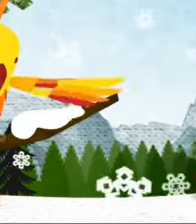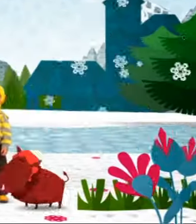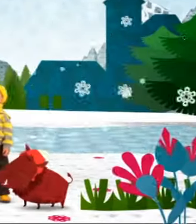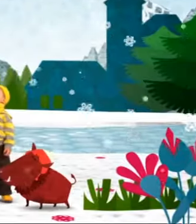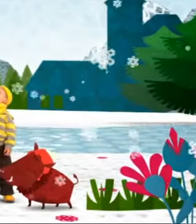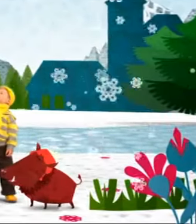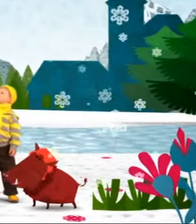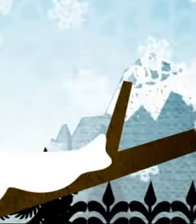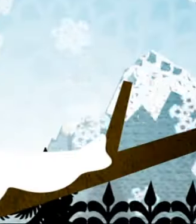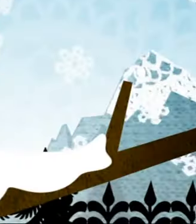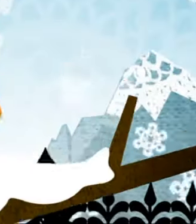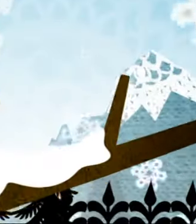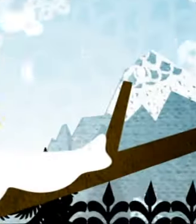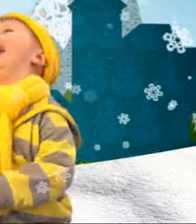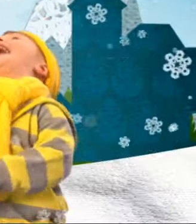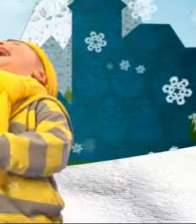Chesh.